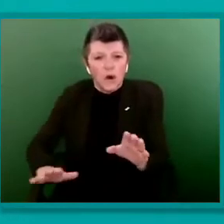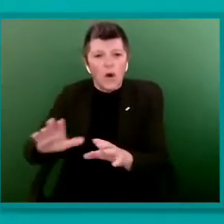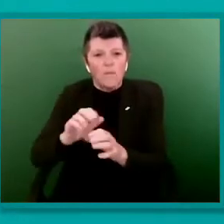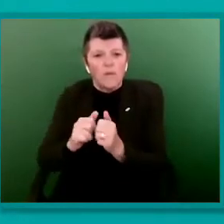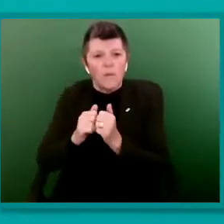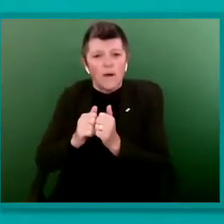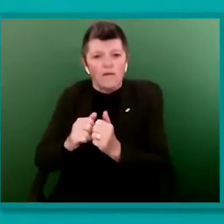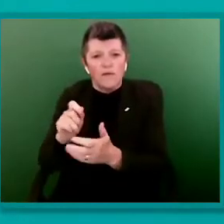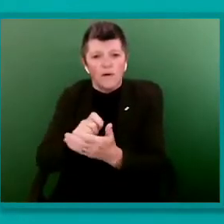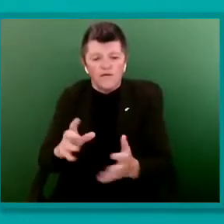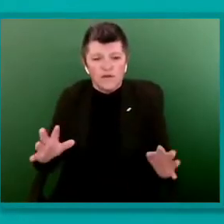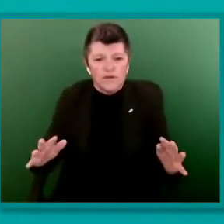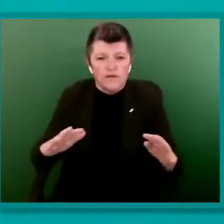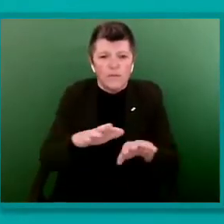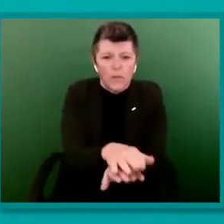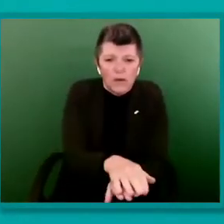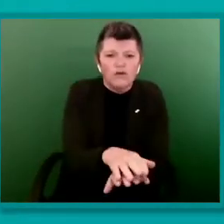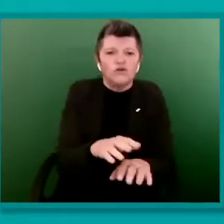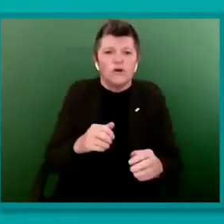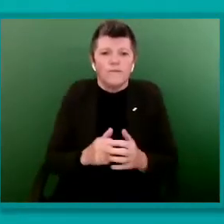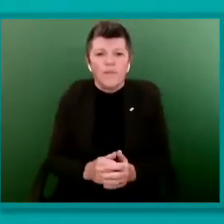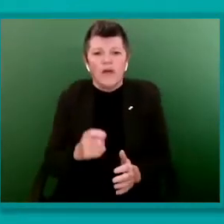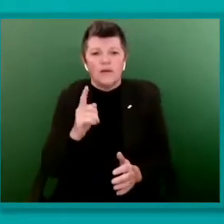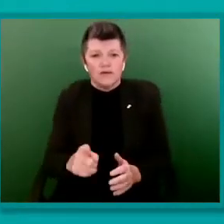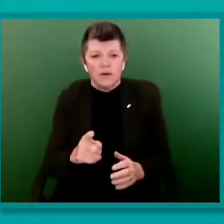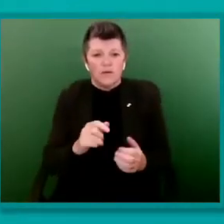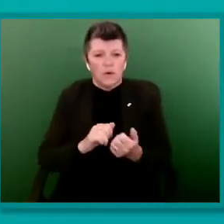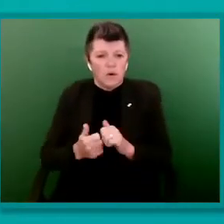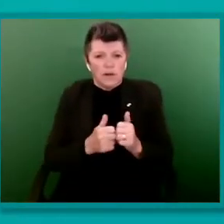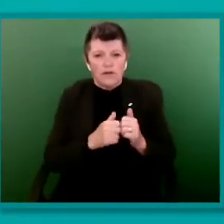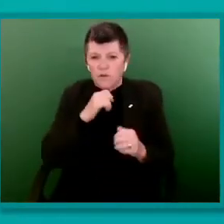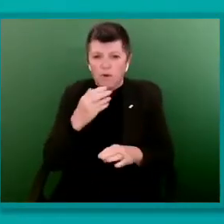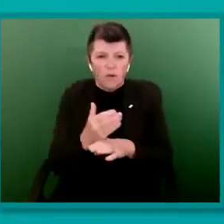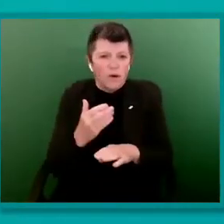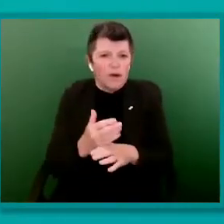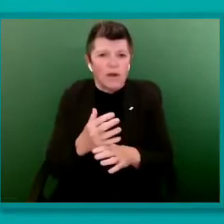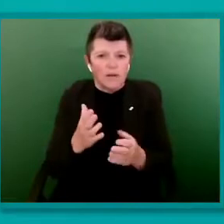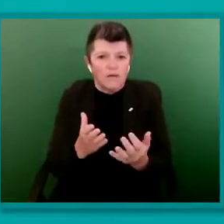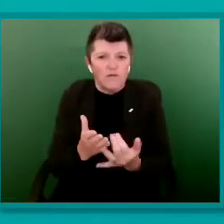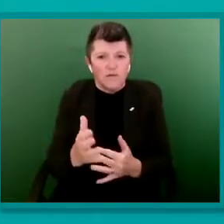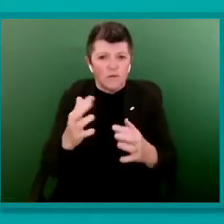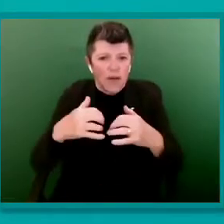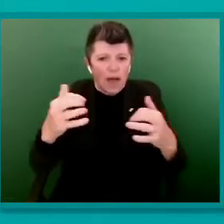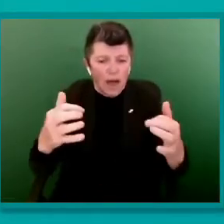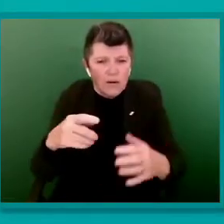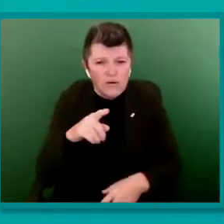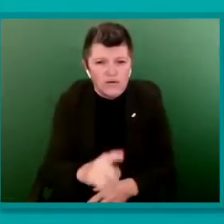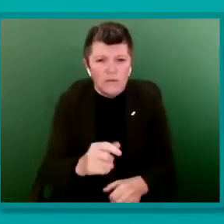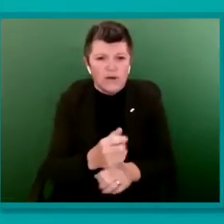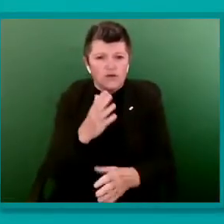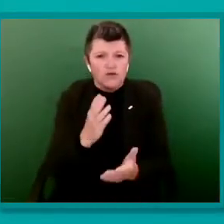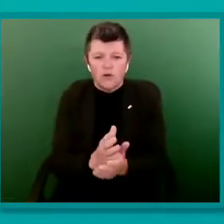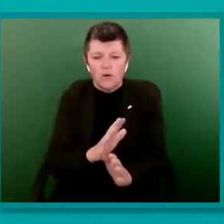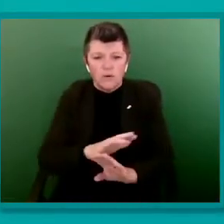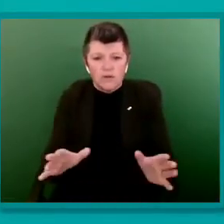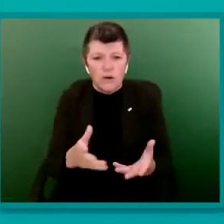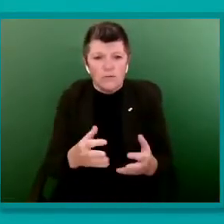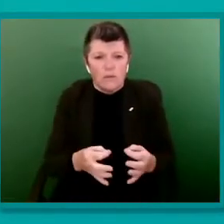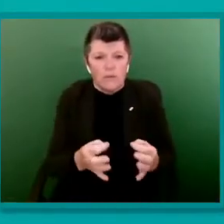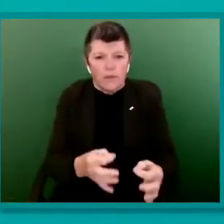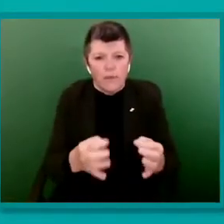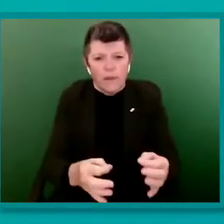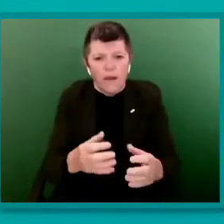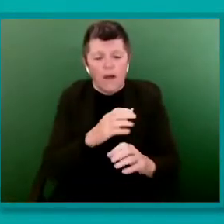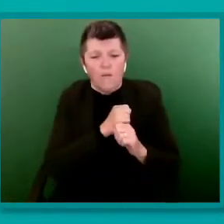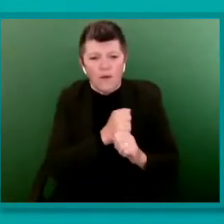colleagues across the House to ensure that we don't start to fall behind on those obligations. And we're also working closely with the Shadow